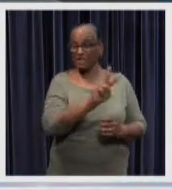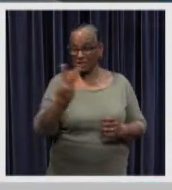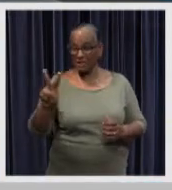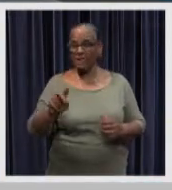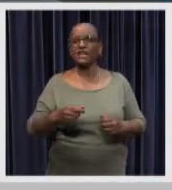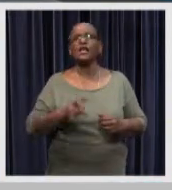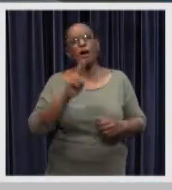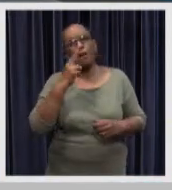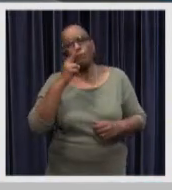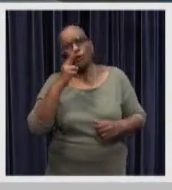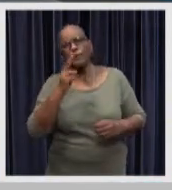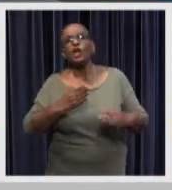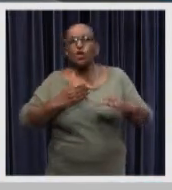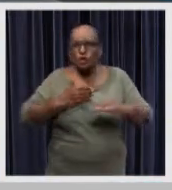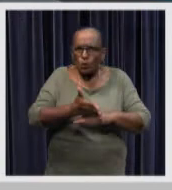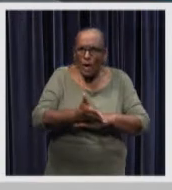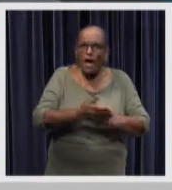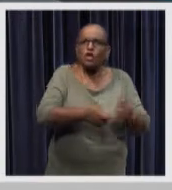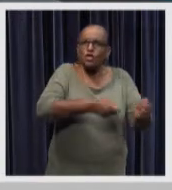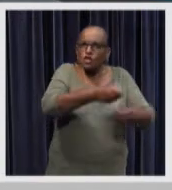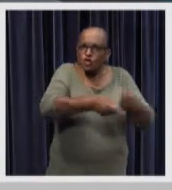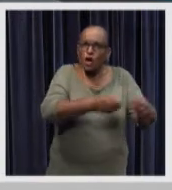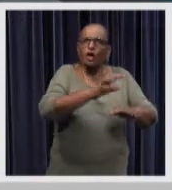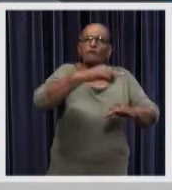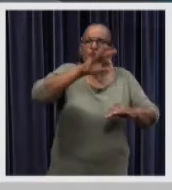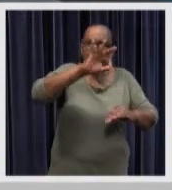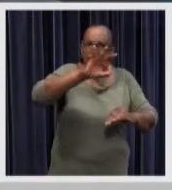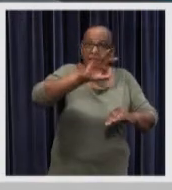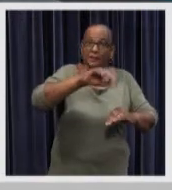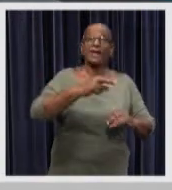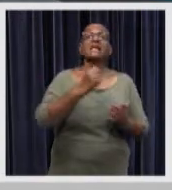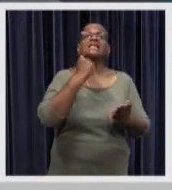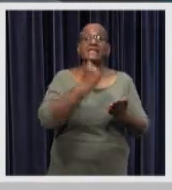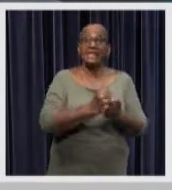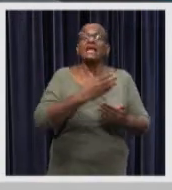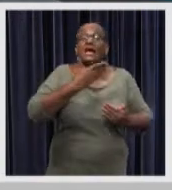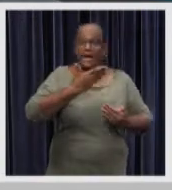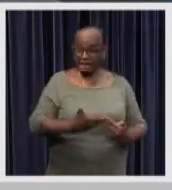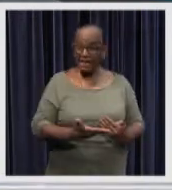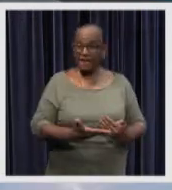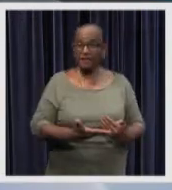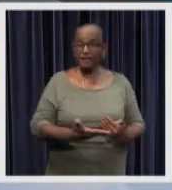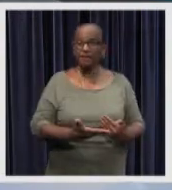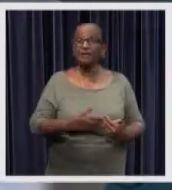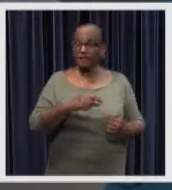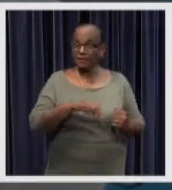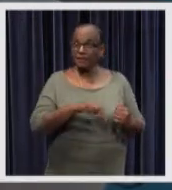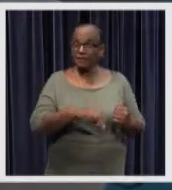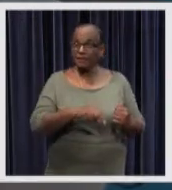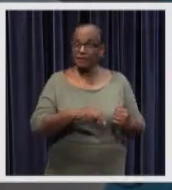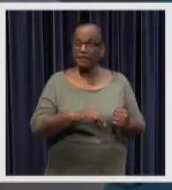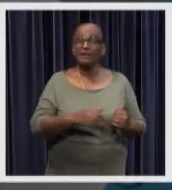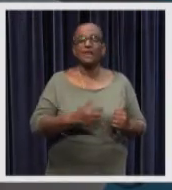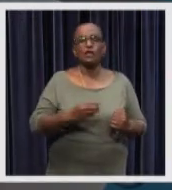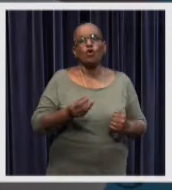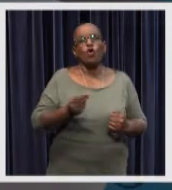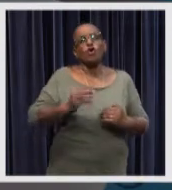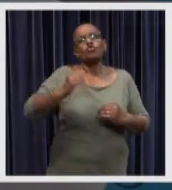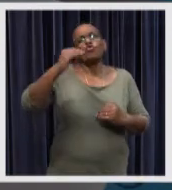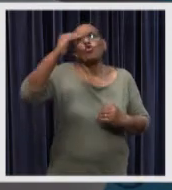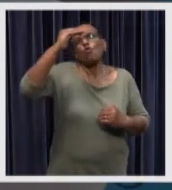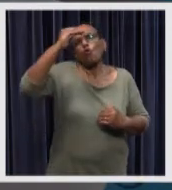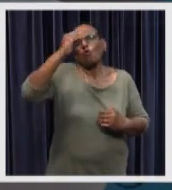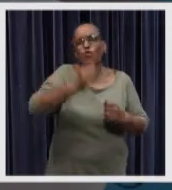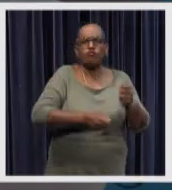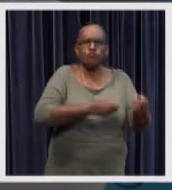the basic health care insurance has attempted to improve access to health care and to assure that the very